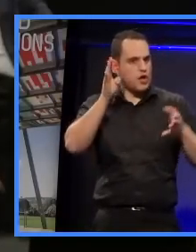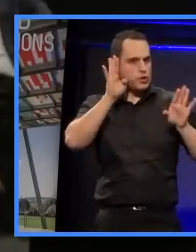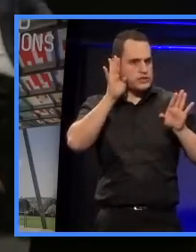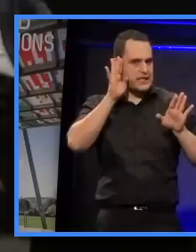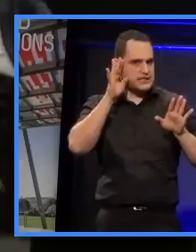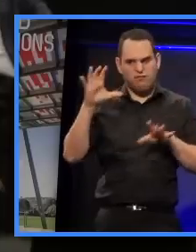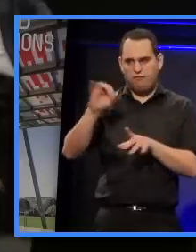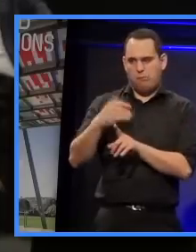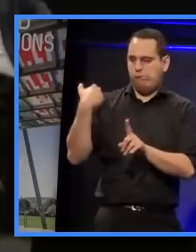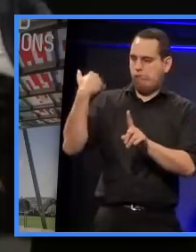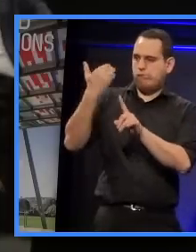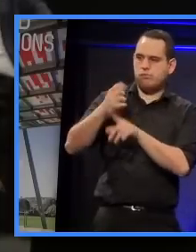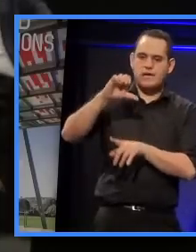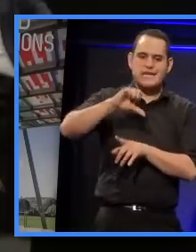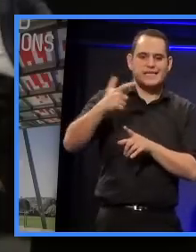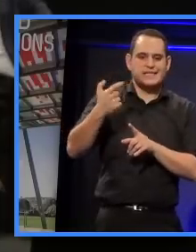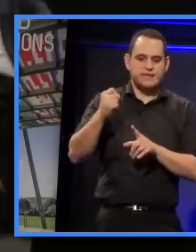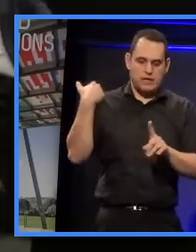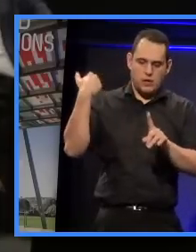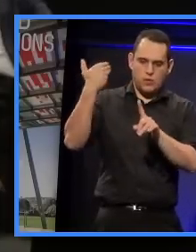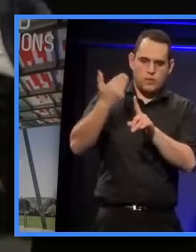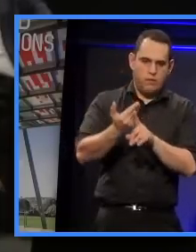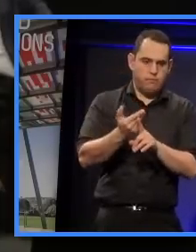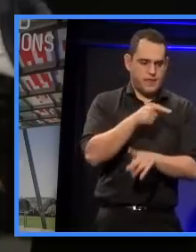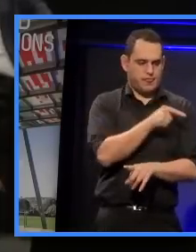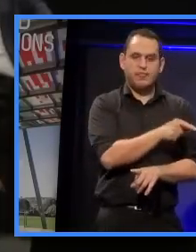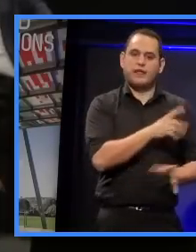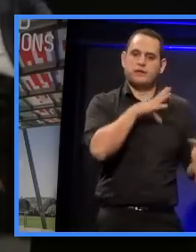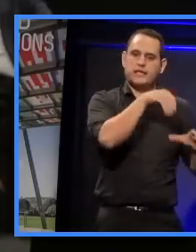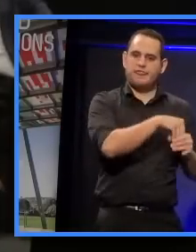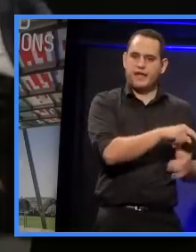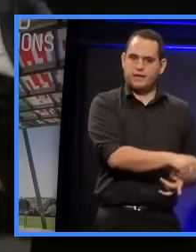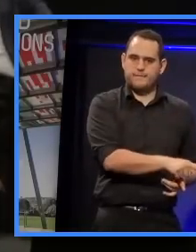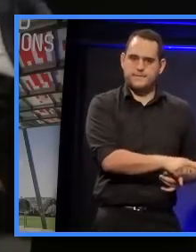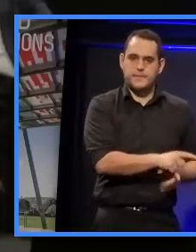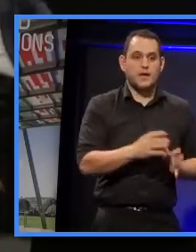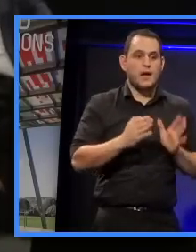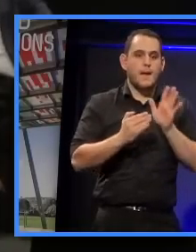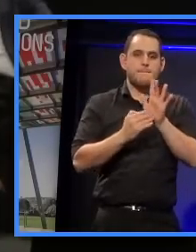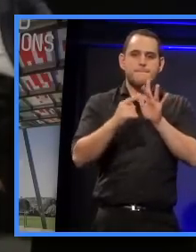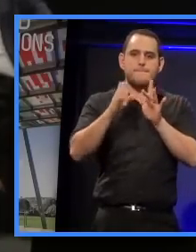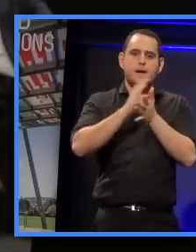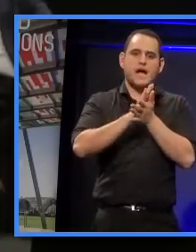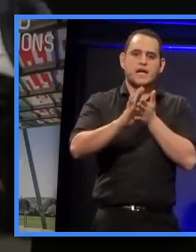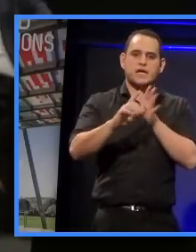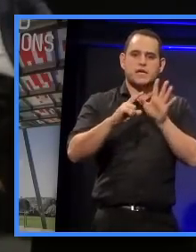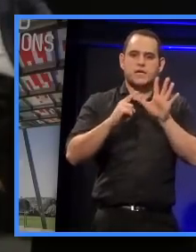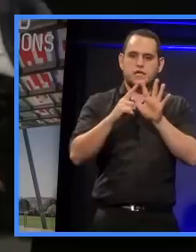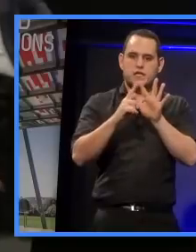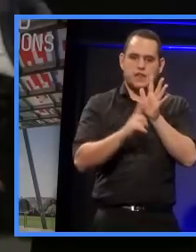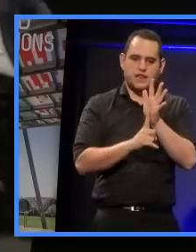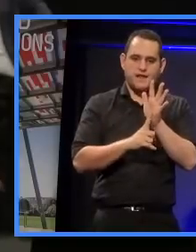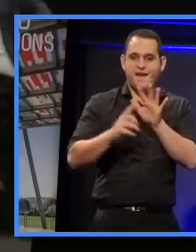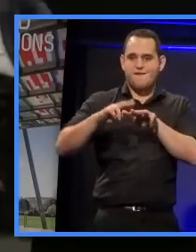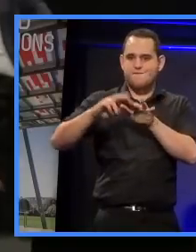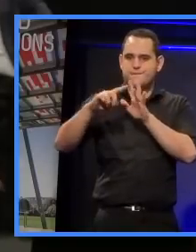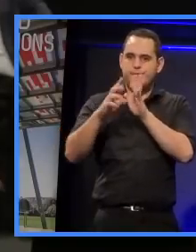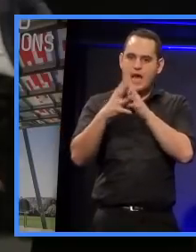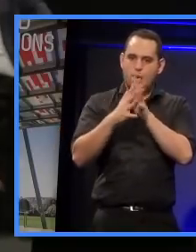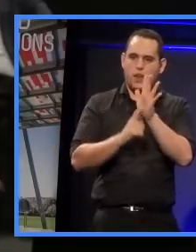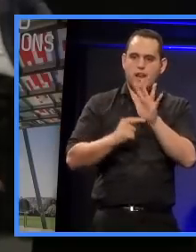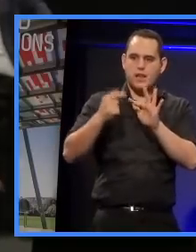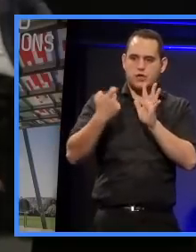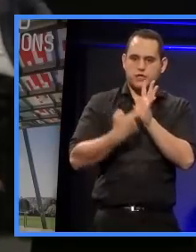And it's outstanding. It's got flat reflectors. Michael Fowler's Centre, which was a Mark II by Warren and Marnie,